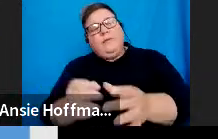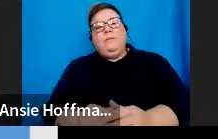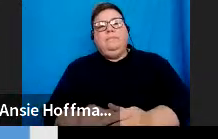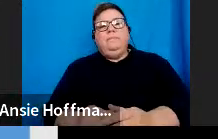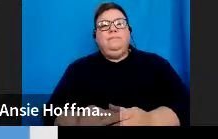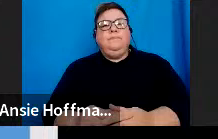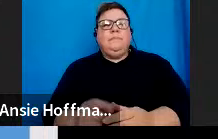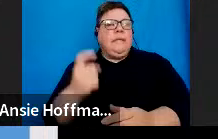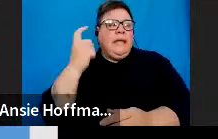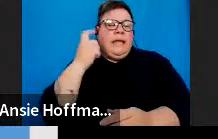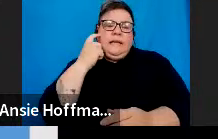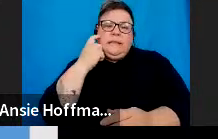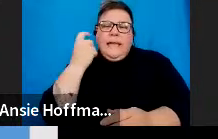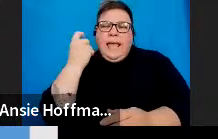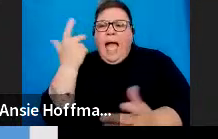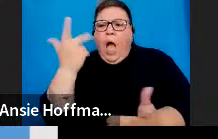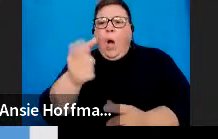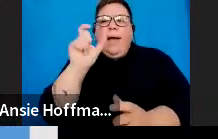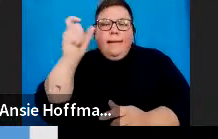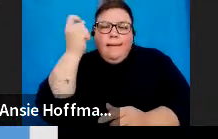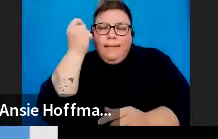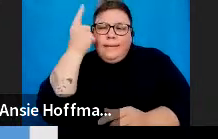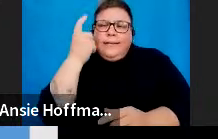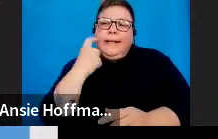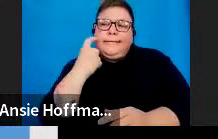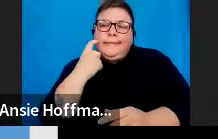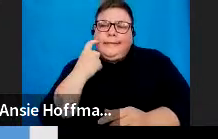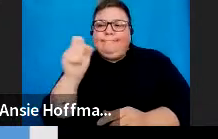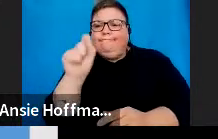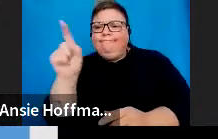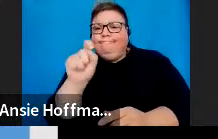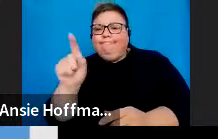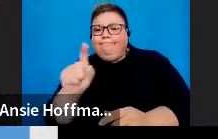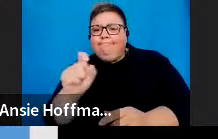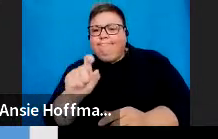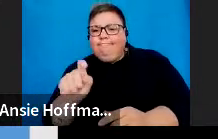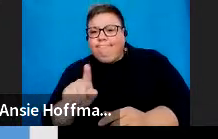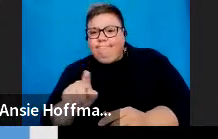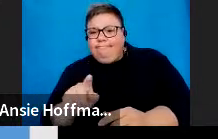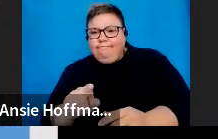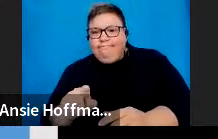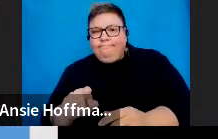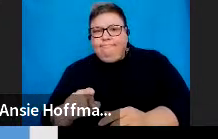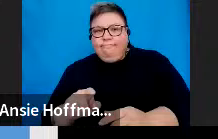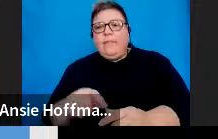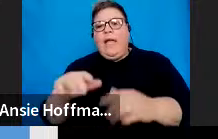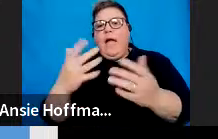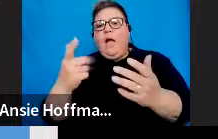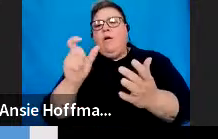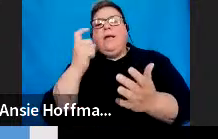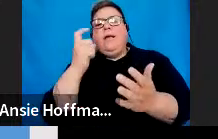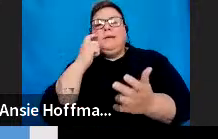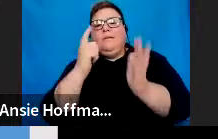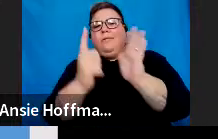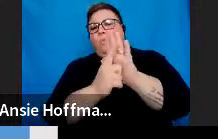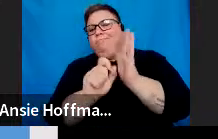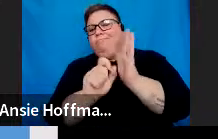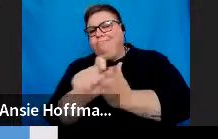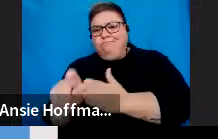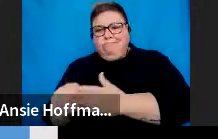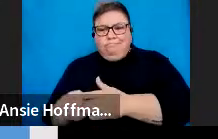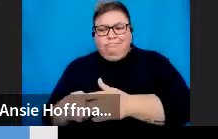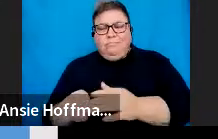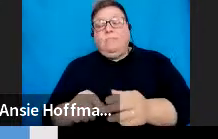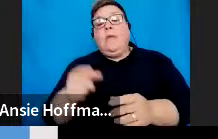understandable format and is intended to make the provisions of the legislation more accessible. The disclaimer says that the